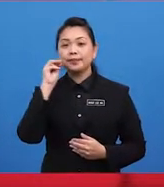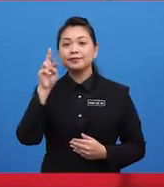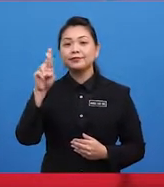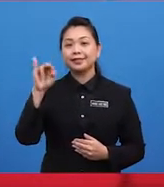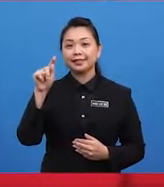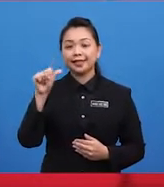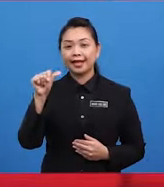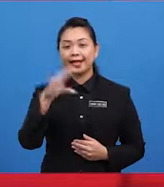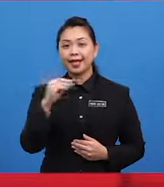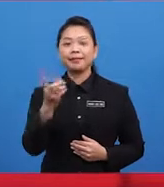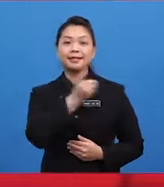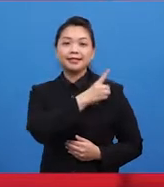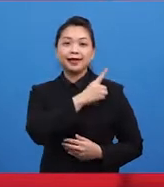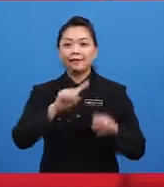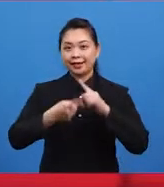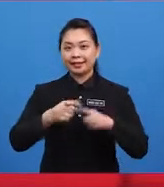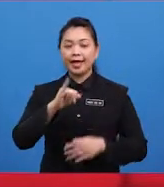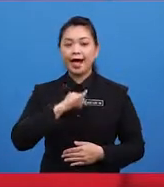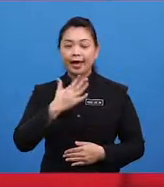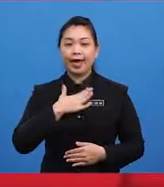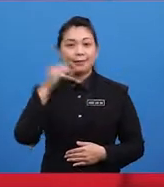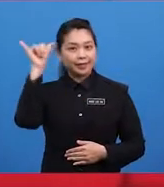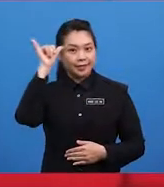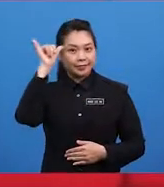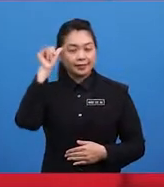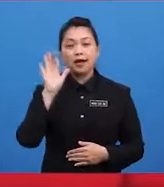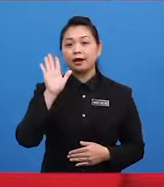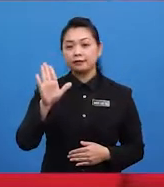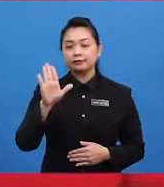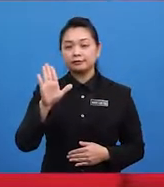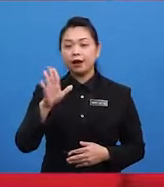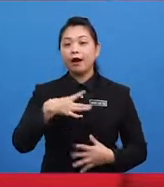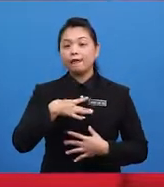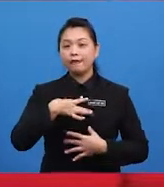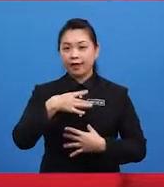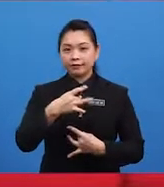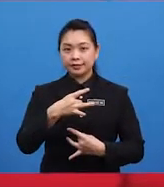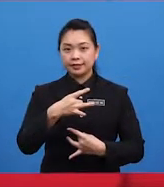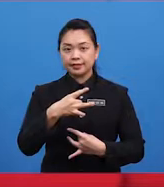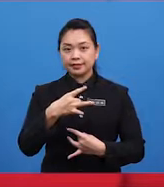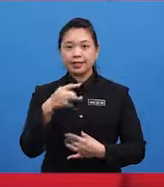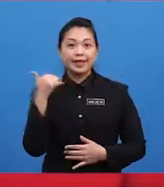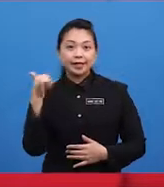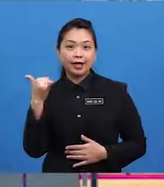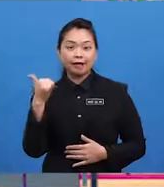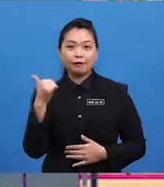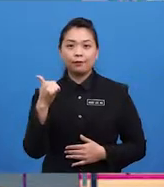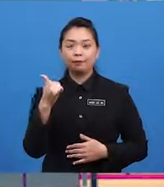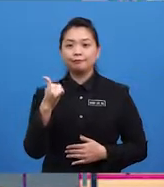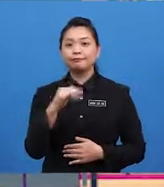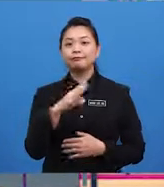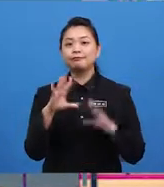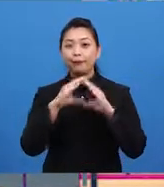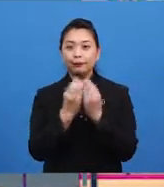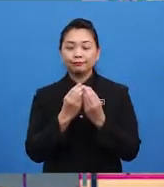friends. I am YOLO, your favourite yellow fuzzball. Oh,